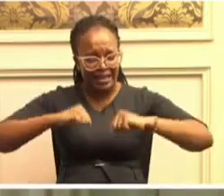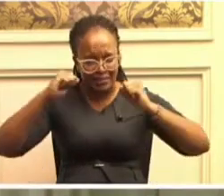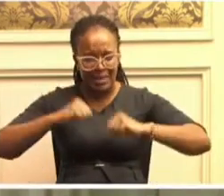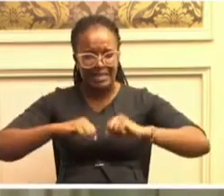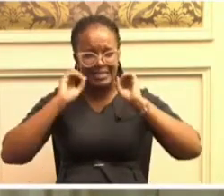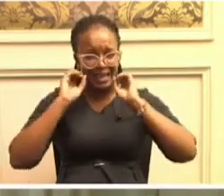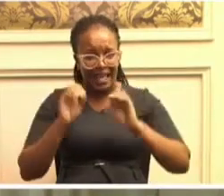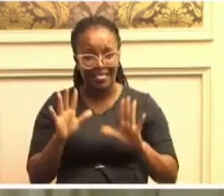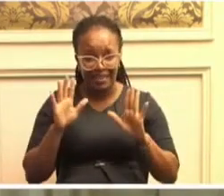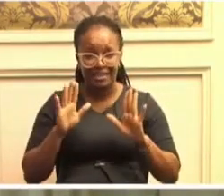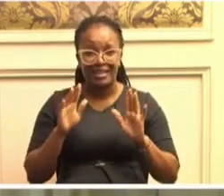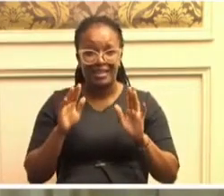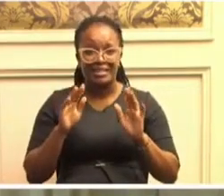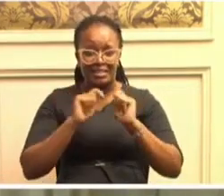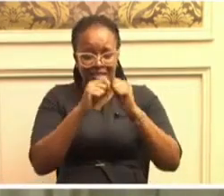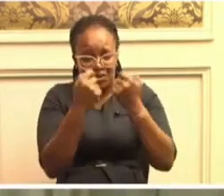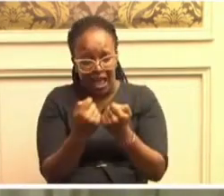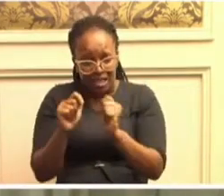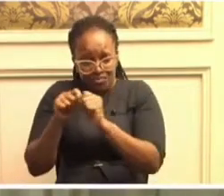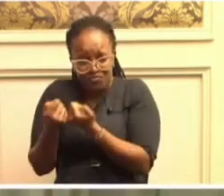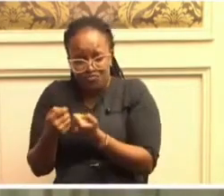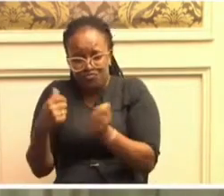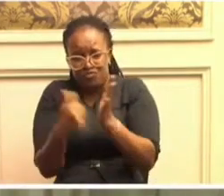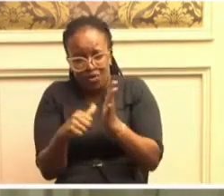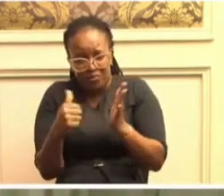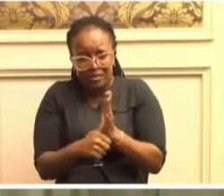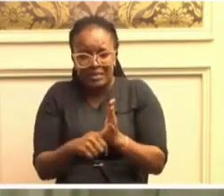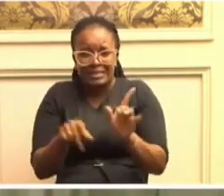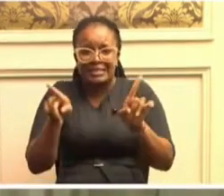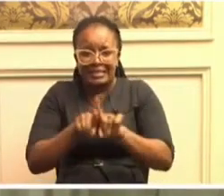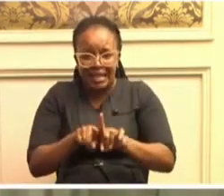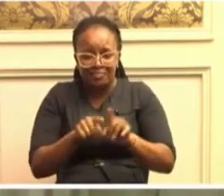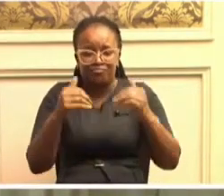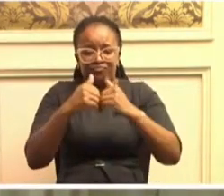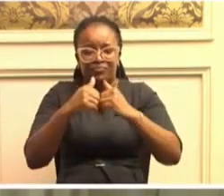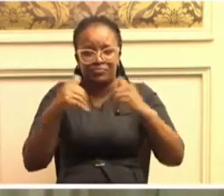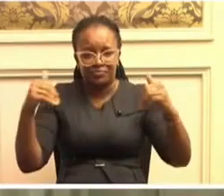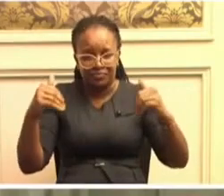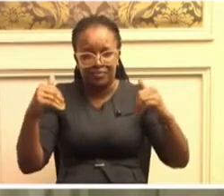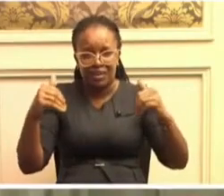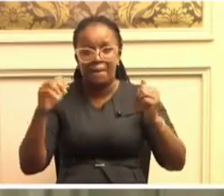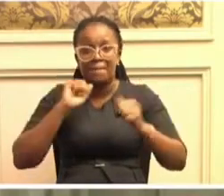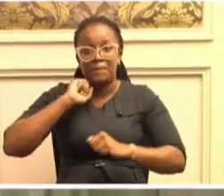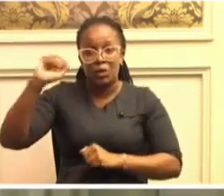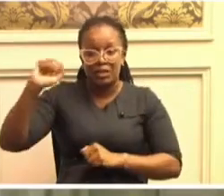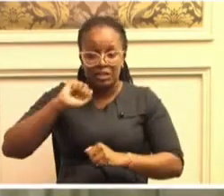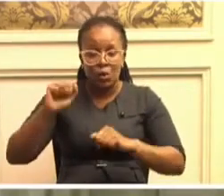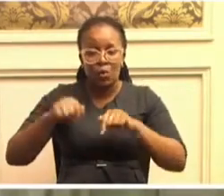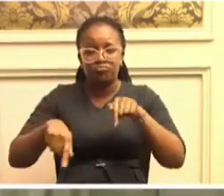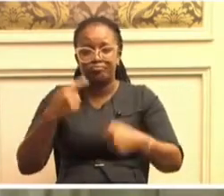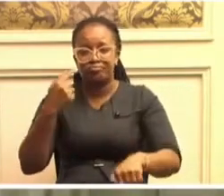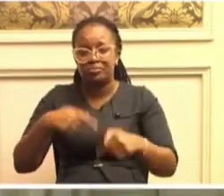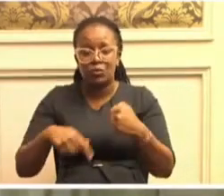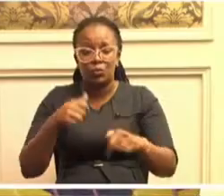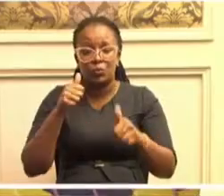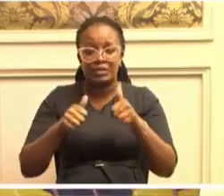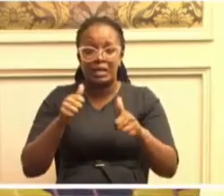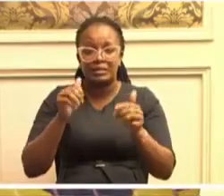Ethnic antagonism and divisive political competition have become a way of life.